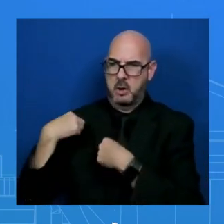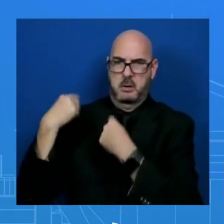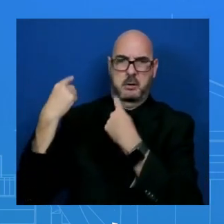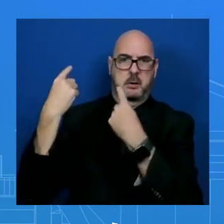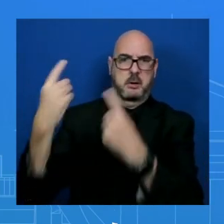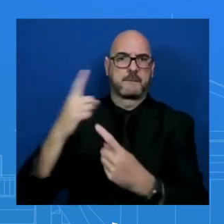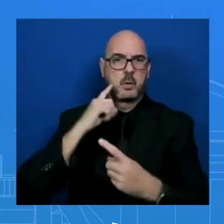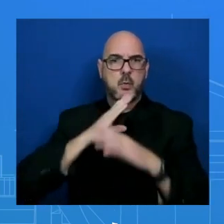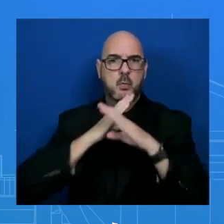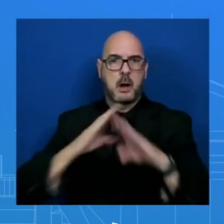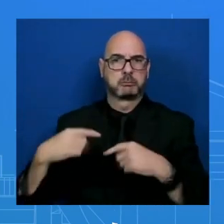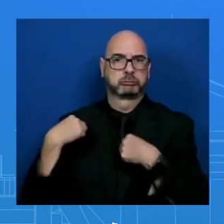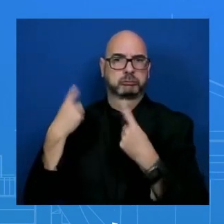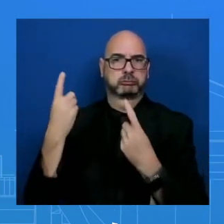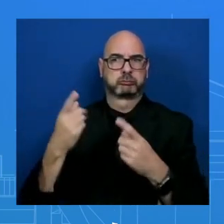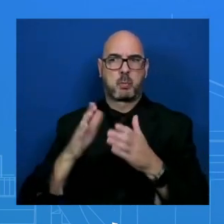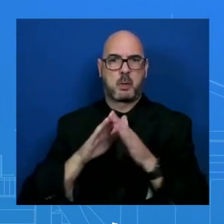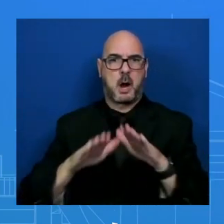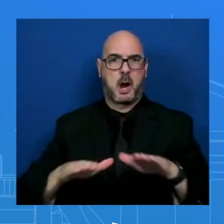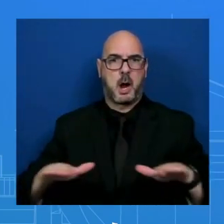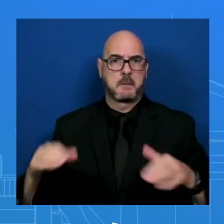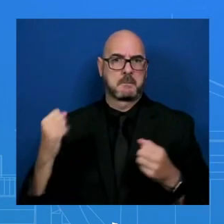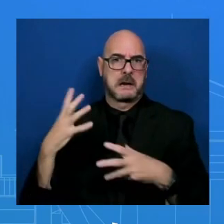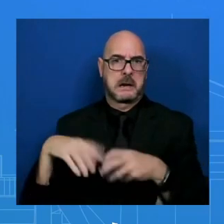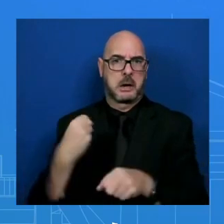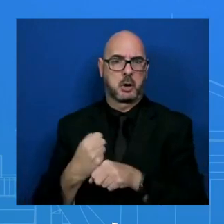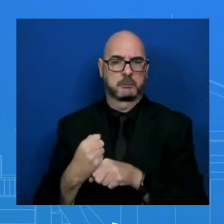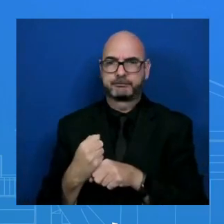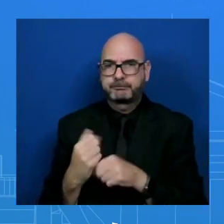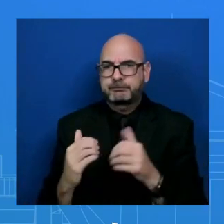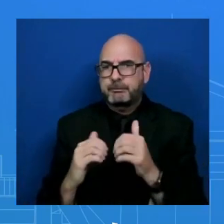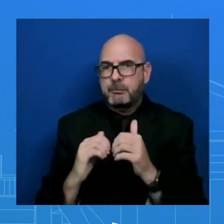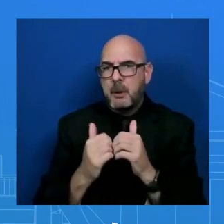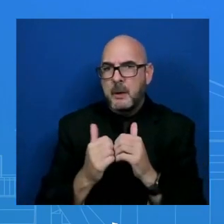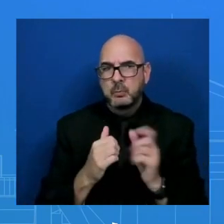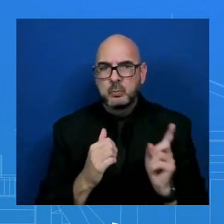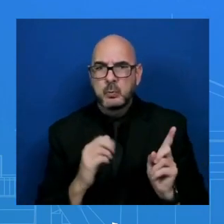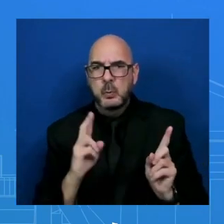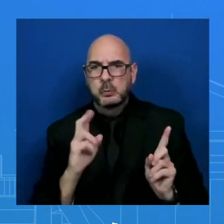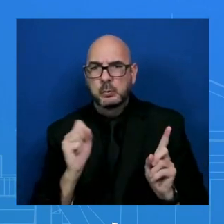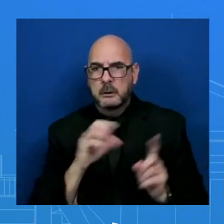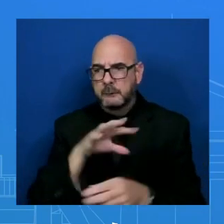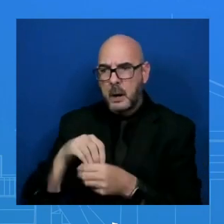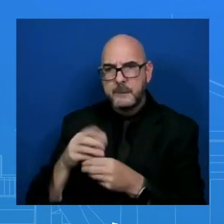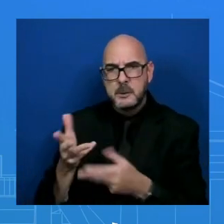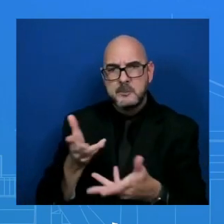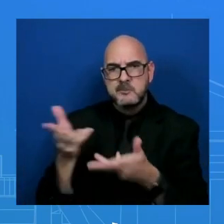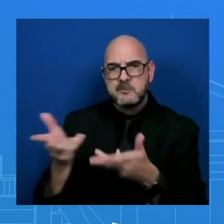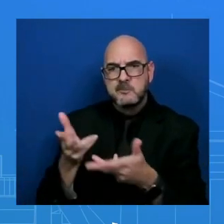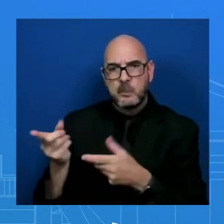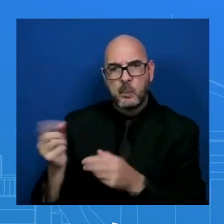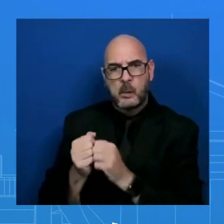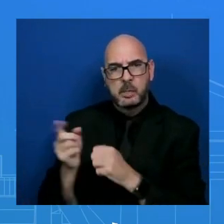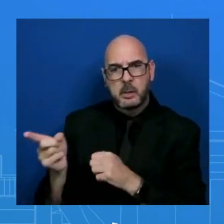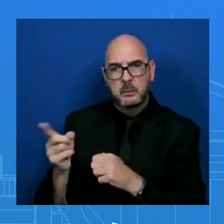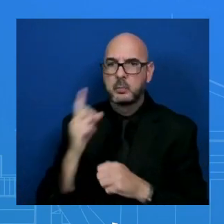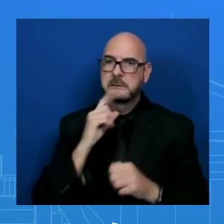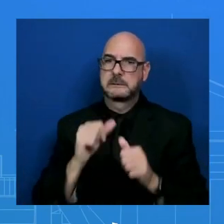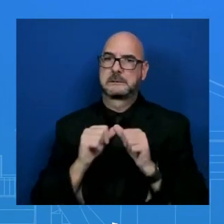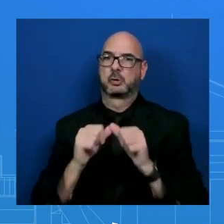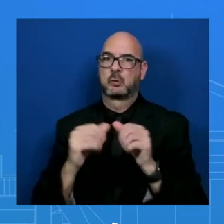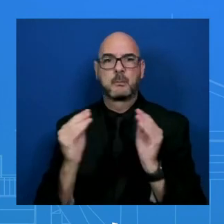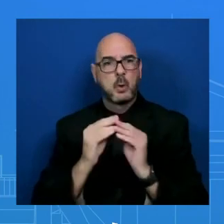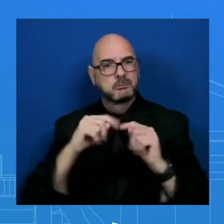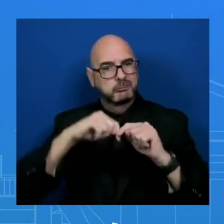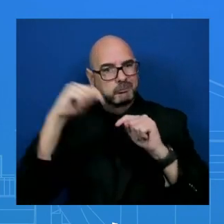has been delivered in part through painstaking U.S. diplomacy. We not only want to keep that going, we want to deepen it and get to a permanent peace in